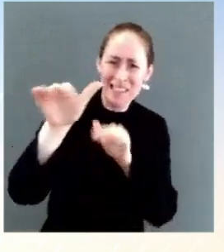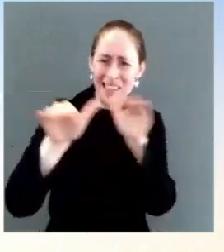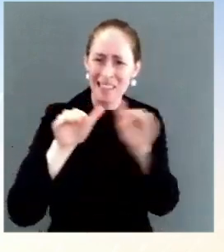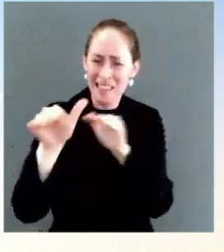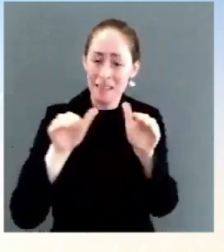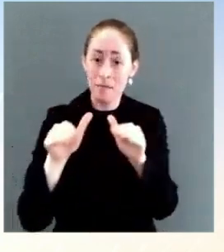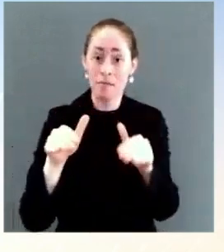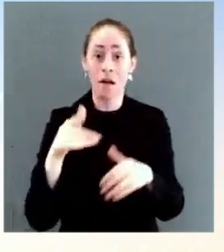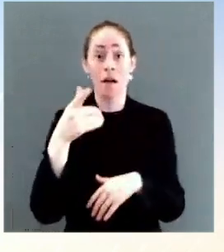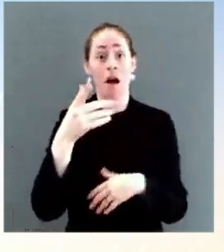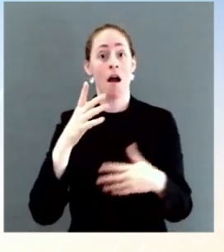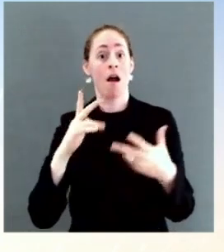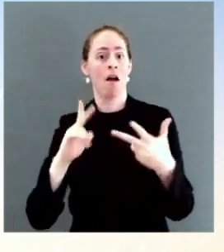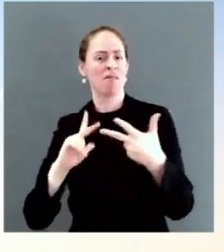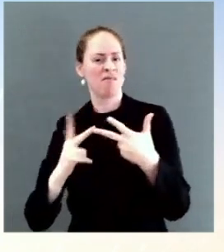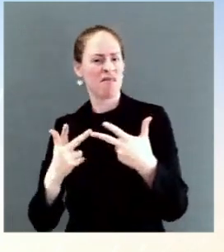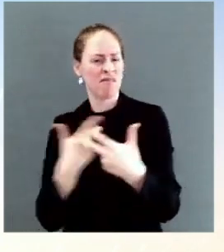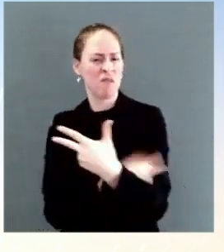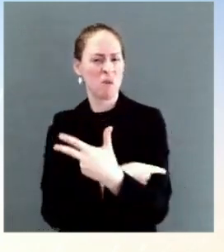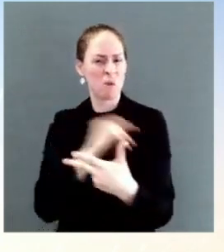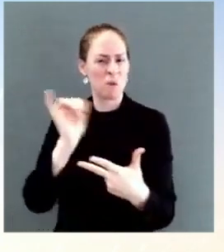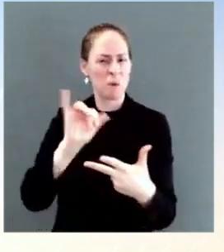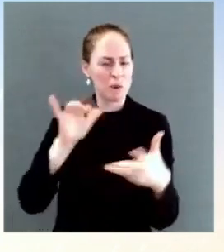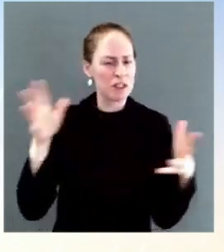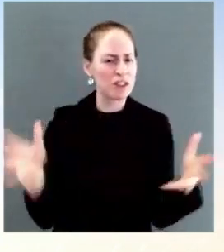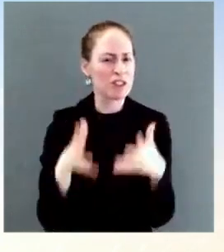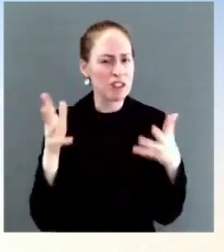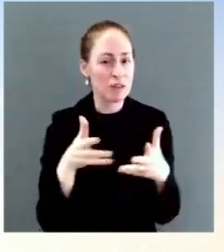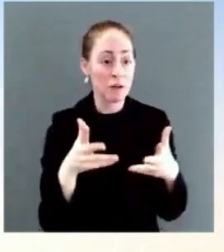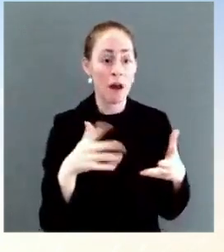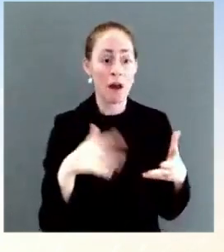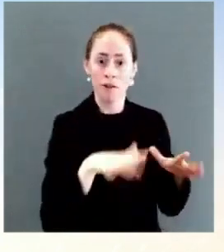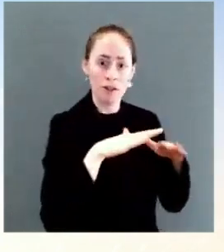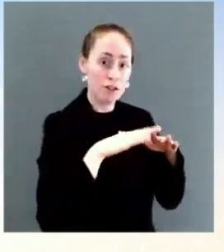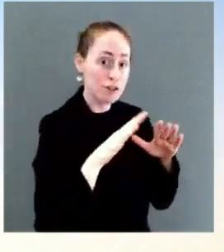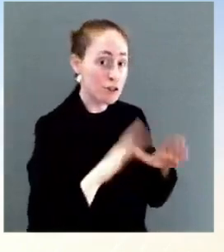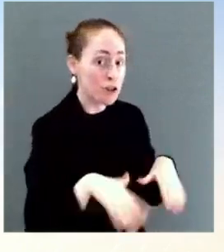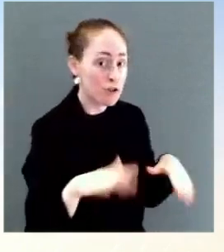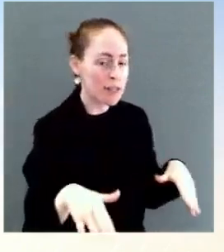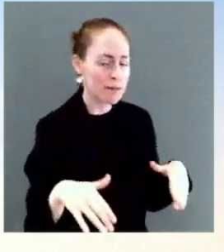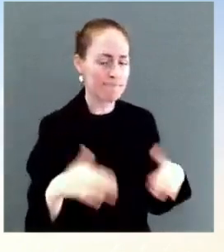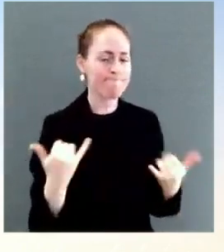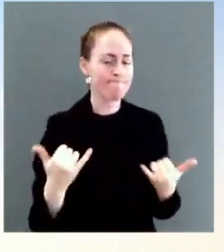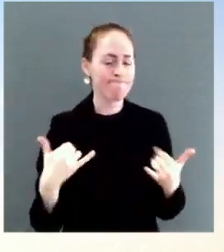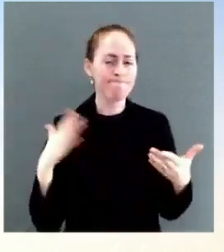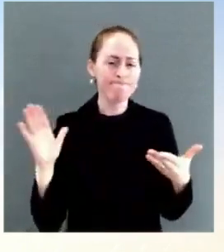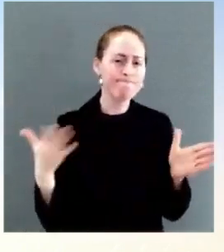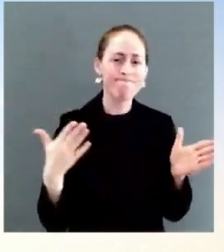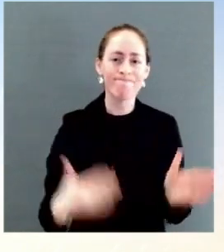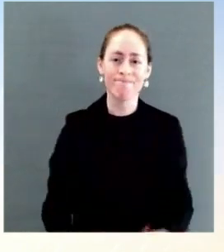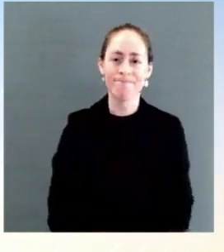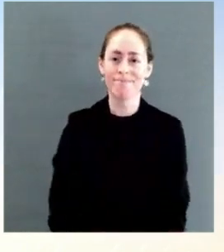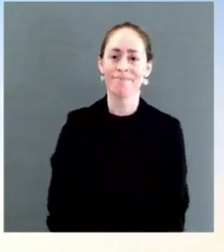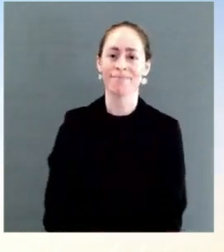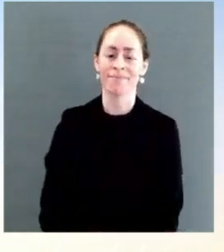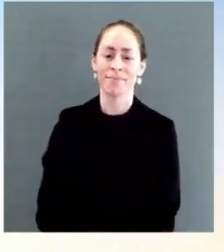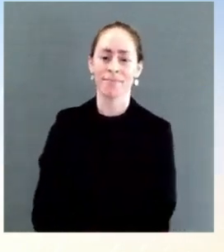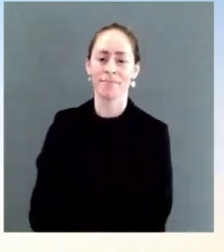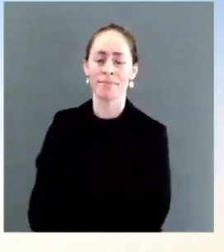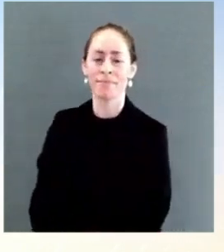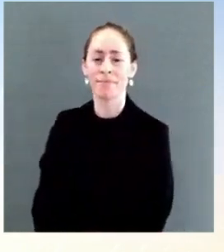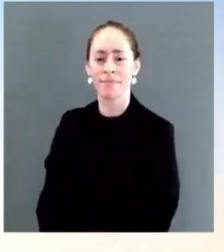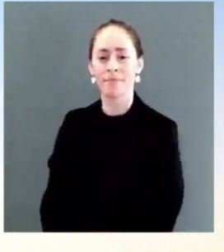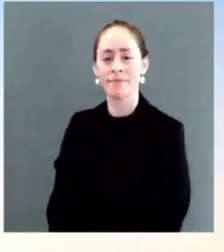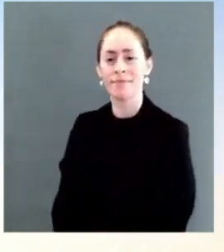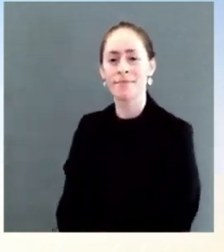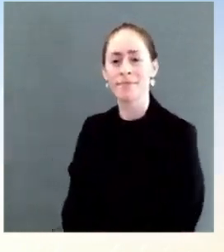You you have extinguished many of your options to, you know, get those people vaccinated. And this is one of the ways as the OSHA mandate is held up in court,